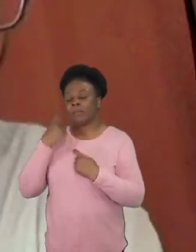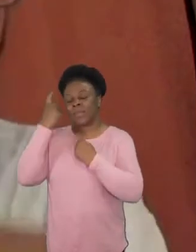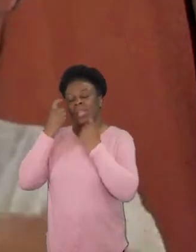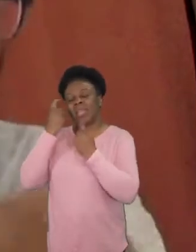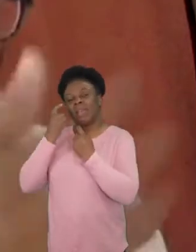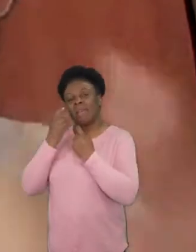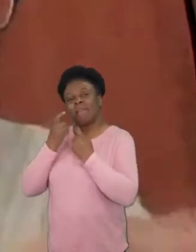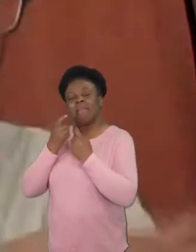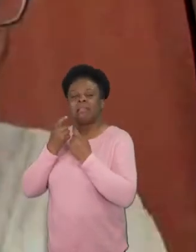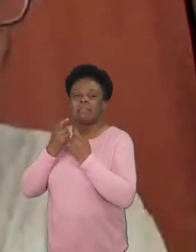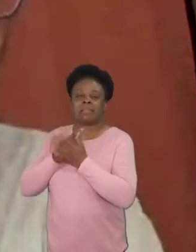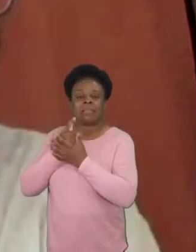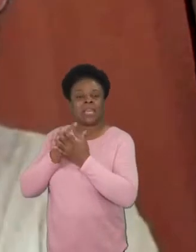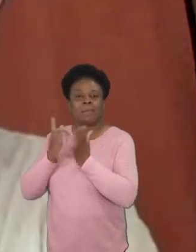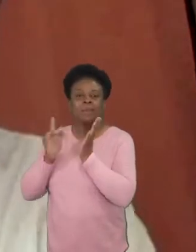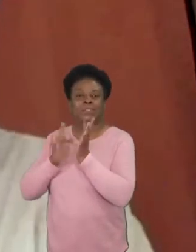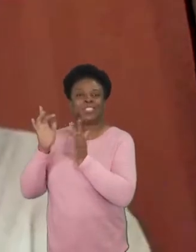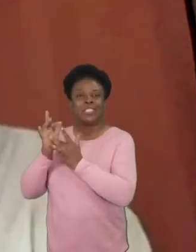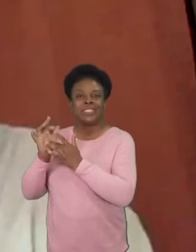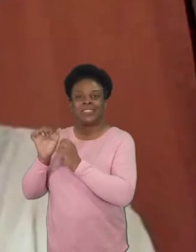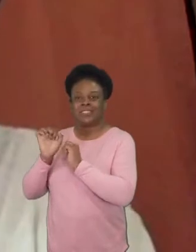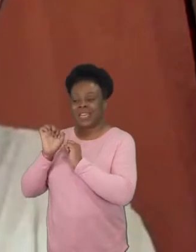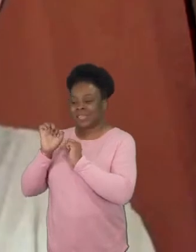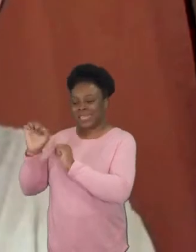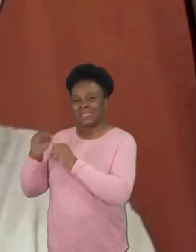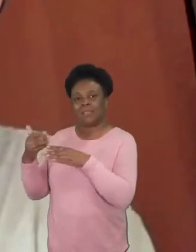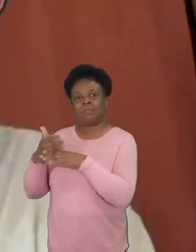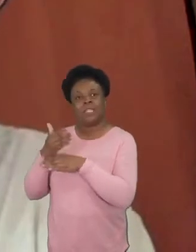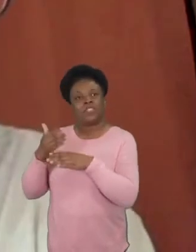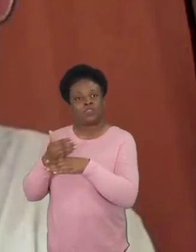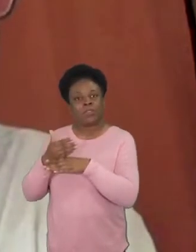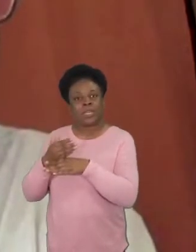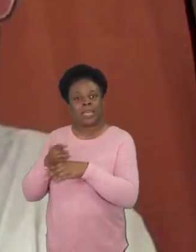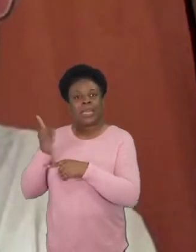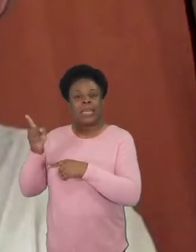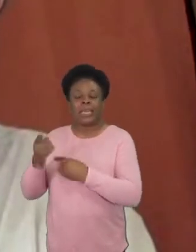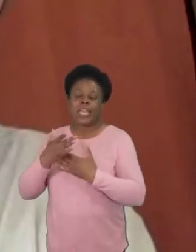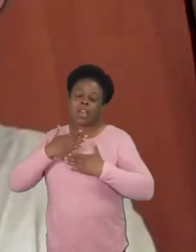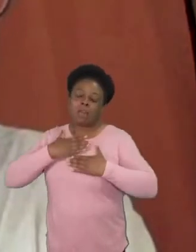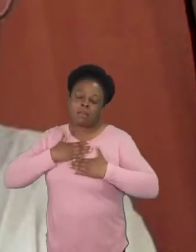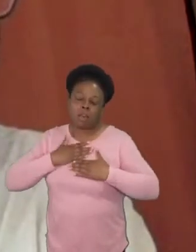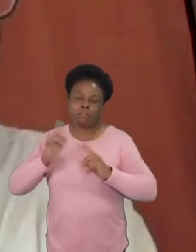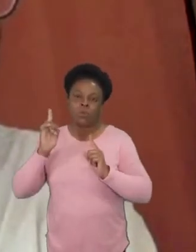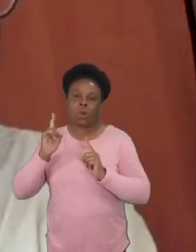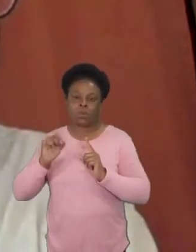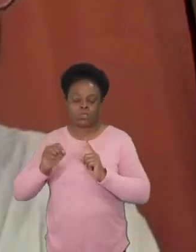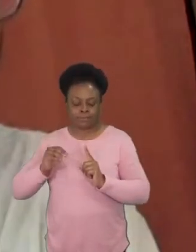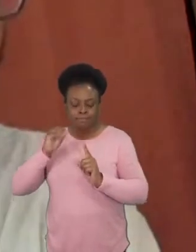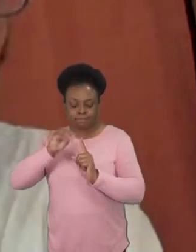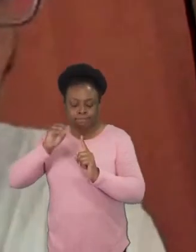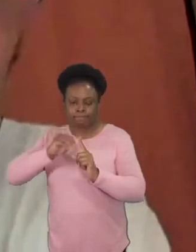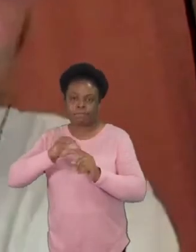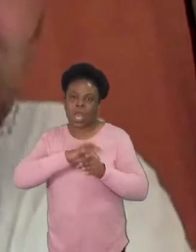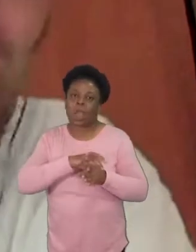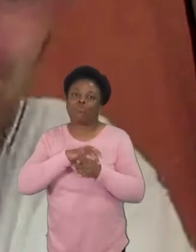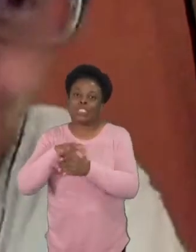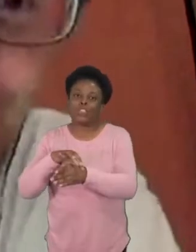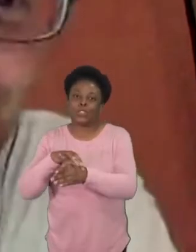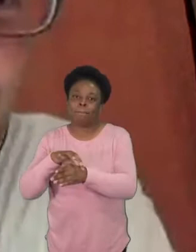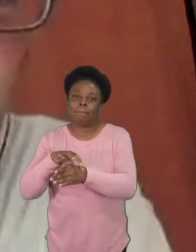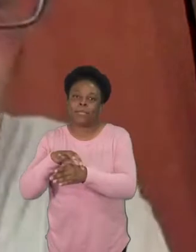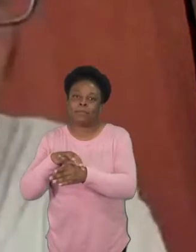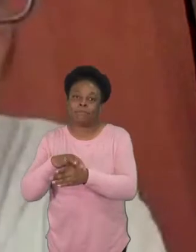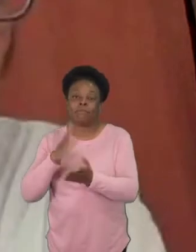is about or apprenticeship right is that um in the church it's very clear to me that we reproduce who we